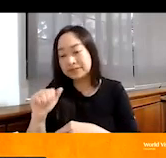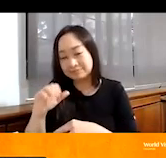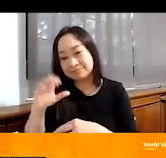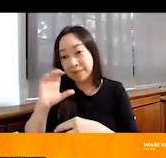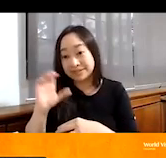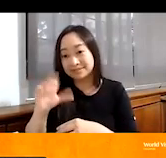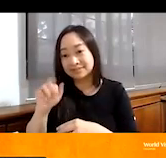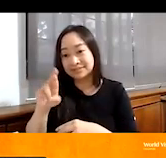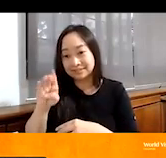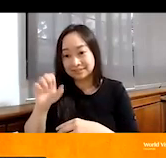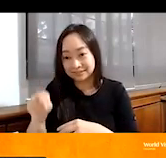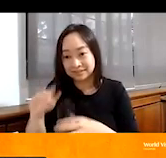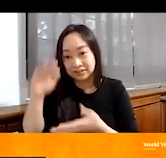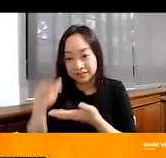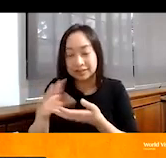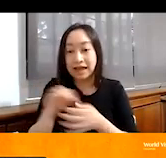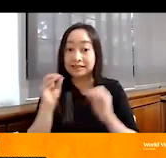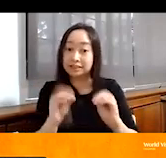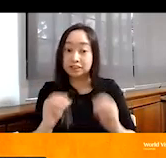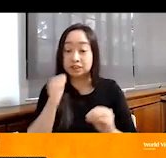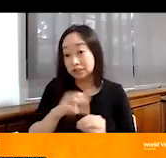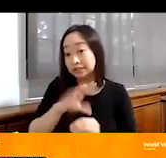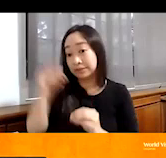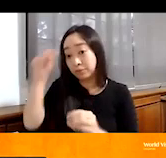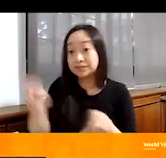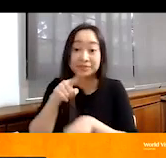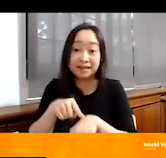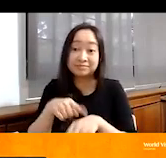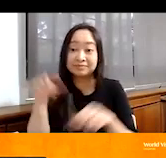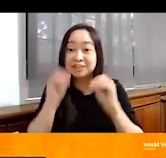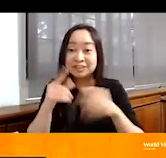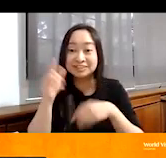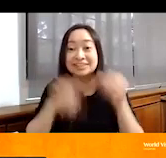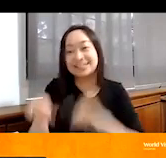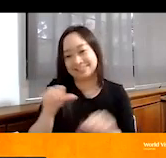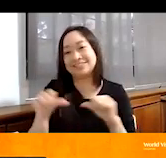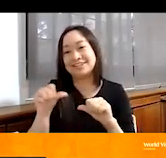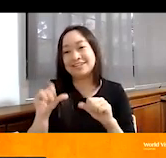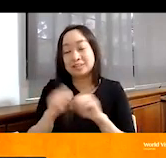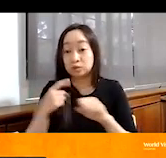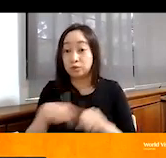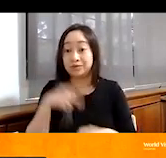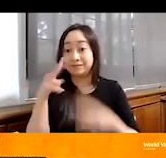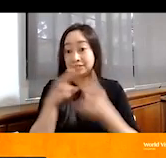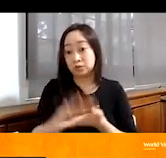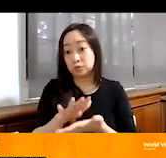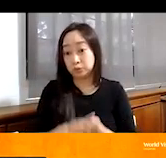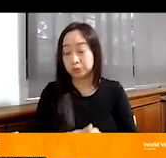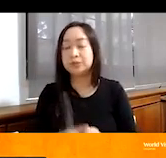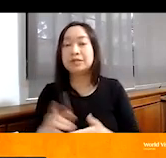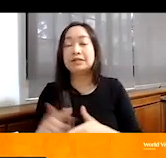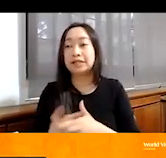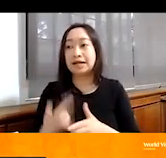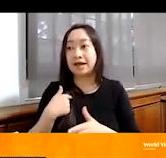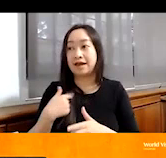teaches girls and boys about science and engineering. And so, we were visiting the school and there's a formal